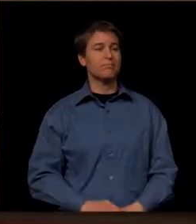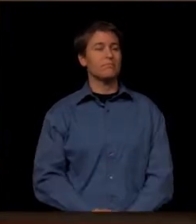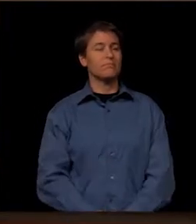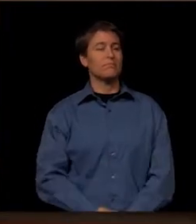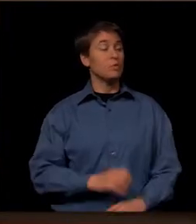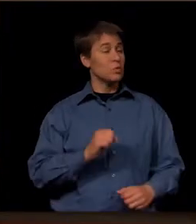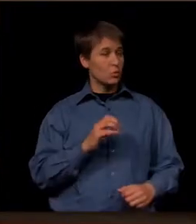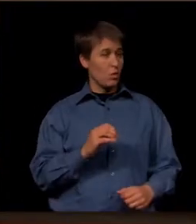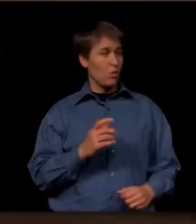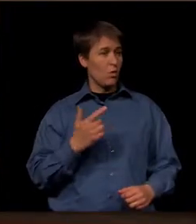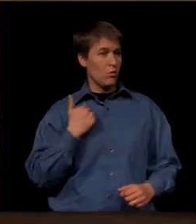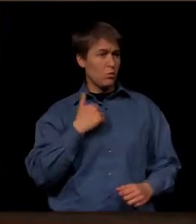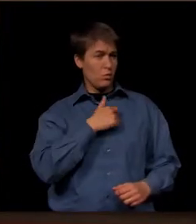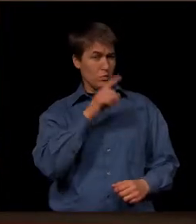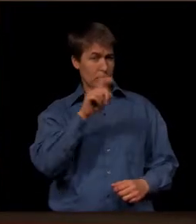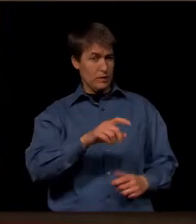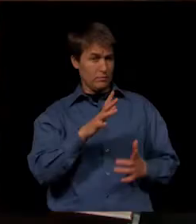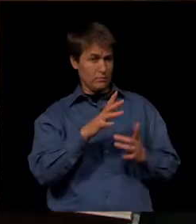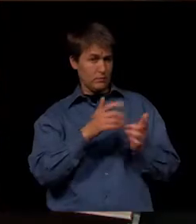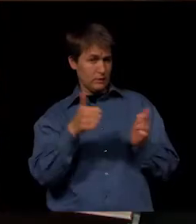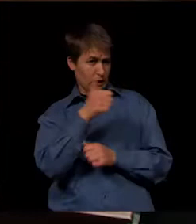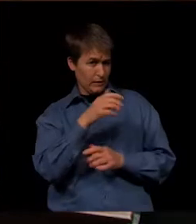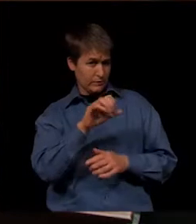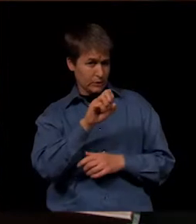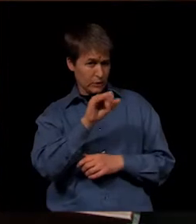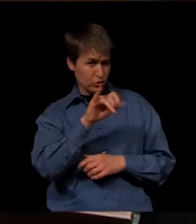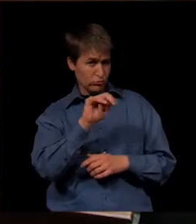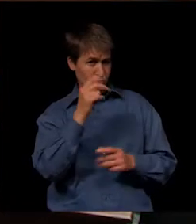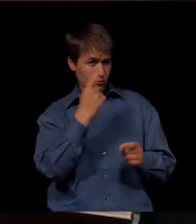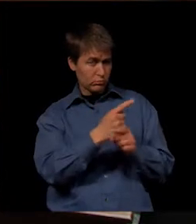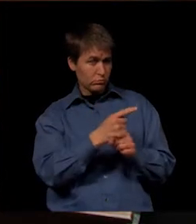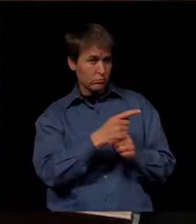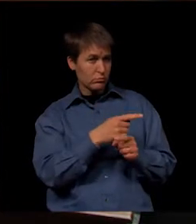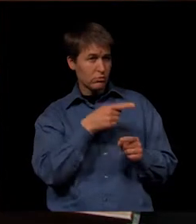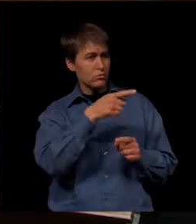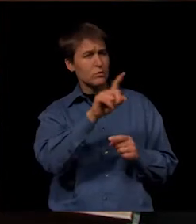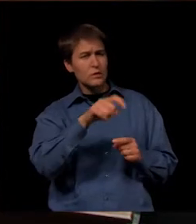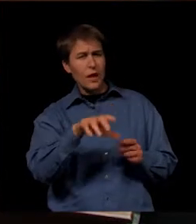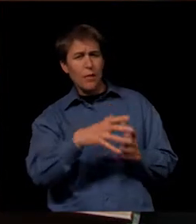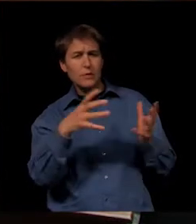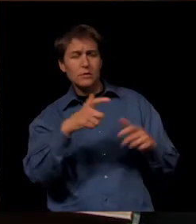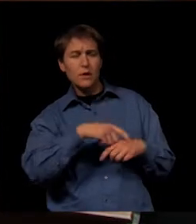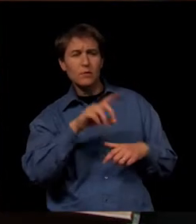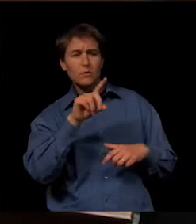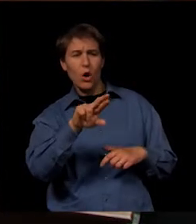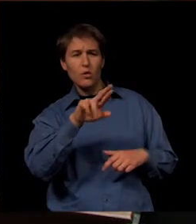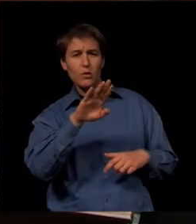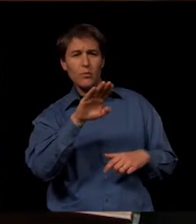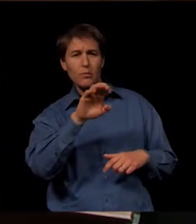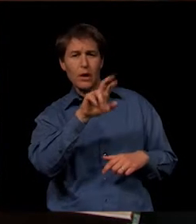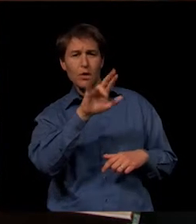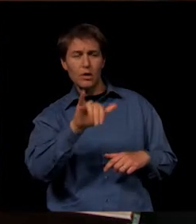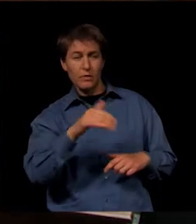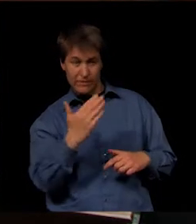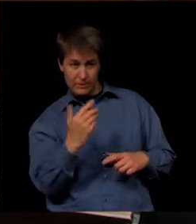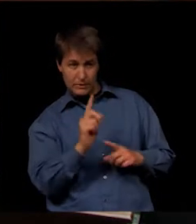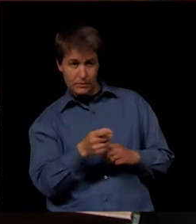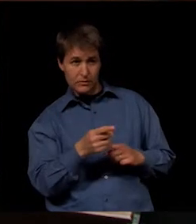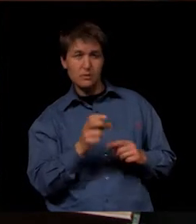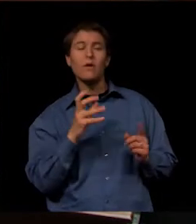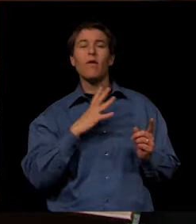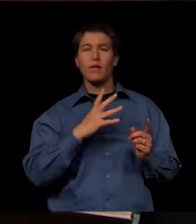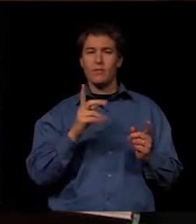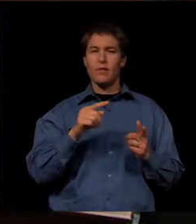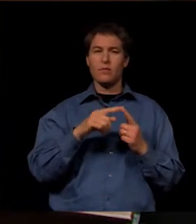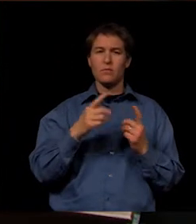So we will need an executive session. And you need how much time? 15? 15 minutes? And then we